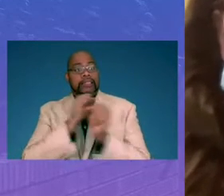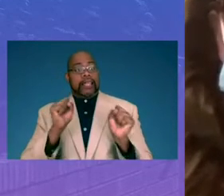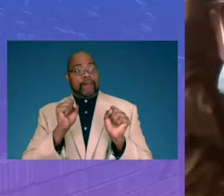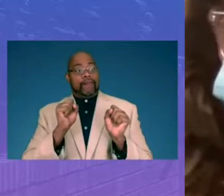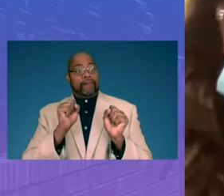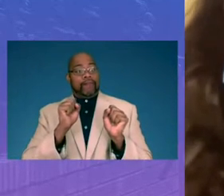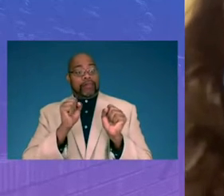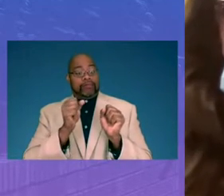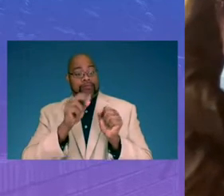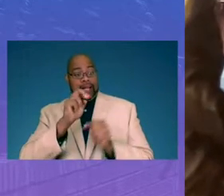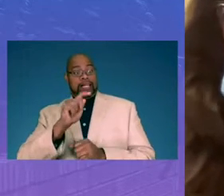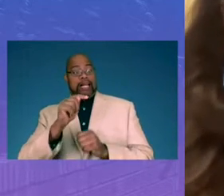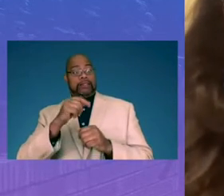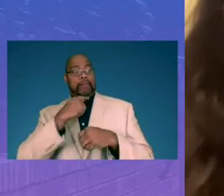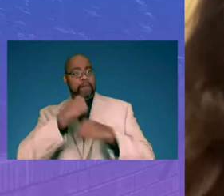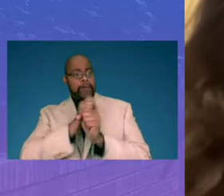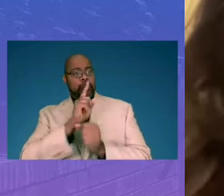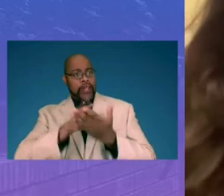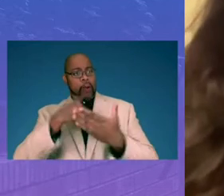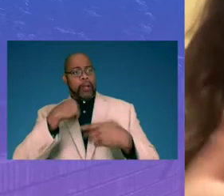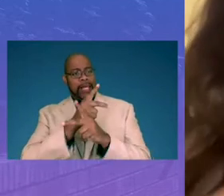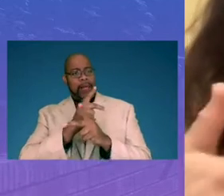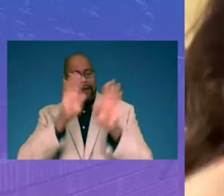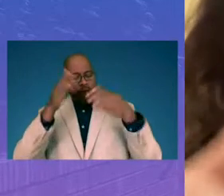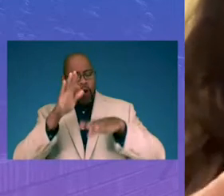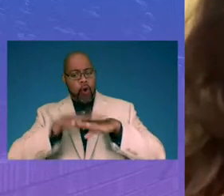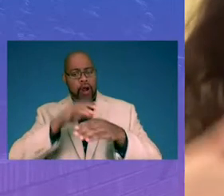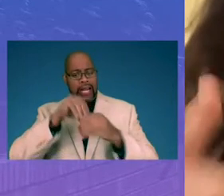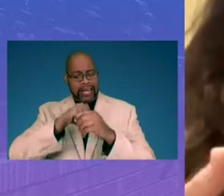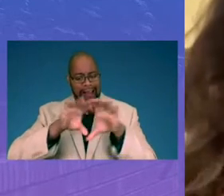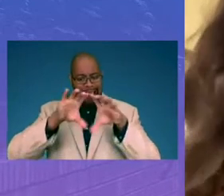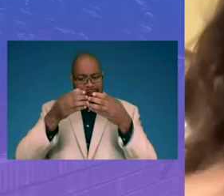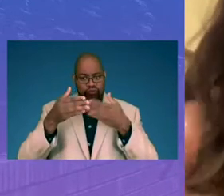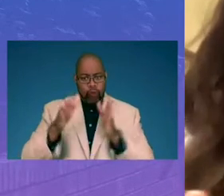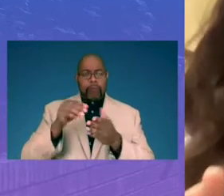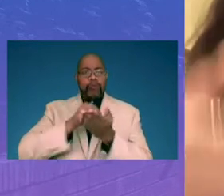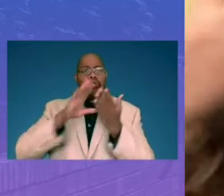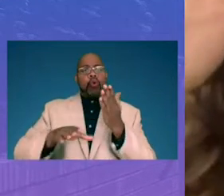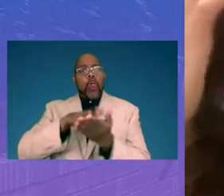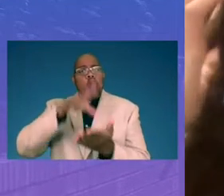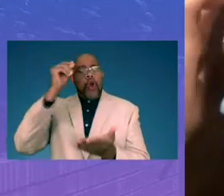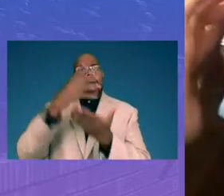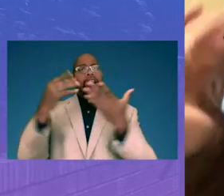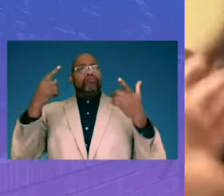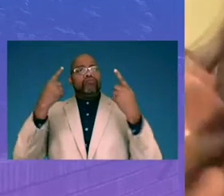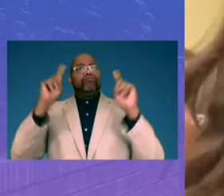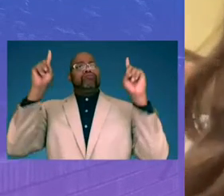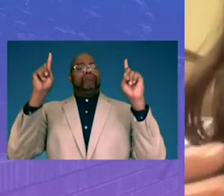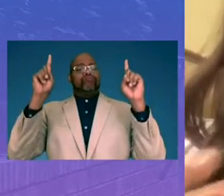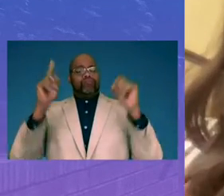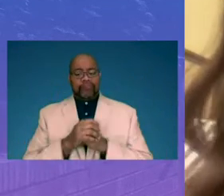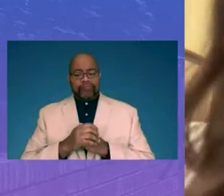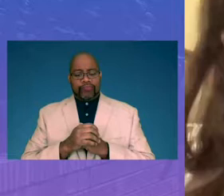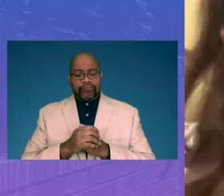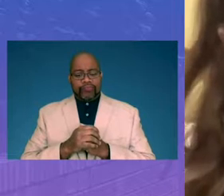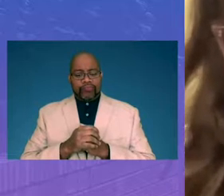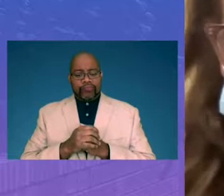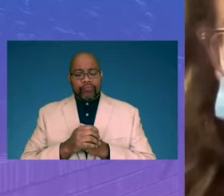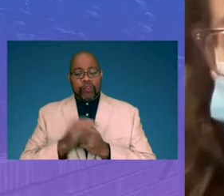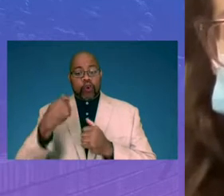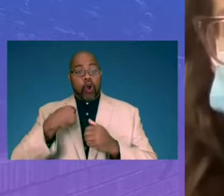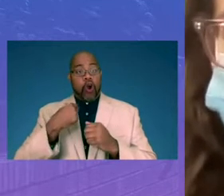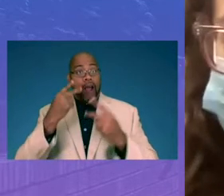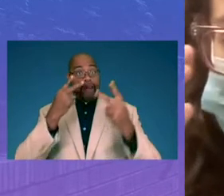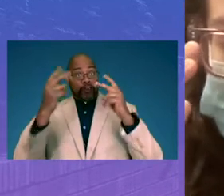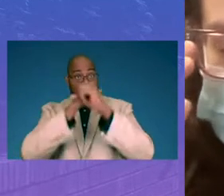that what we can keep the focus on in classrooms is student learning and achievement and growth. So our vision for partnerships